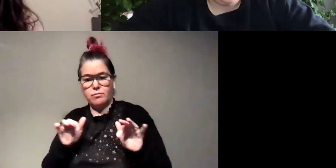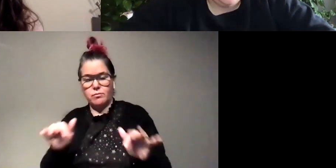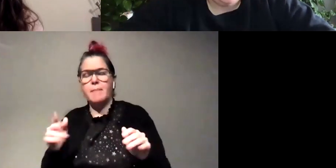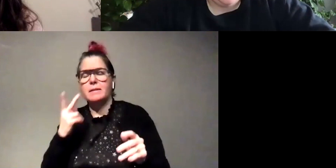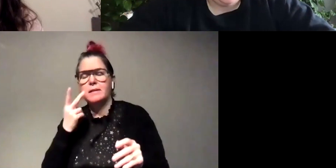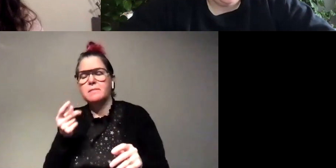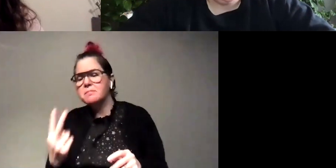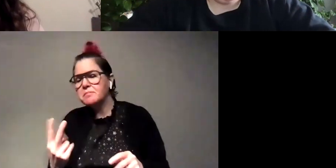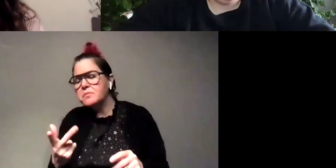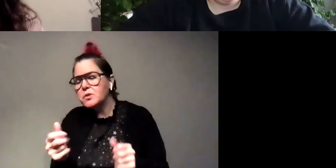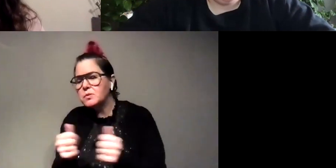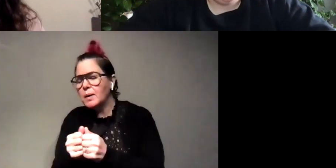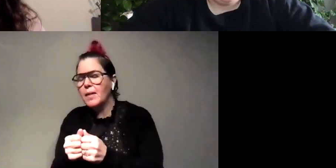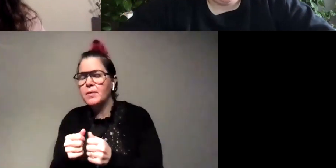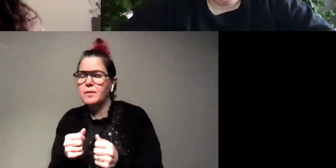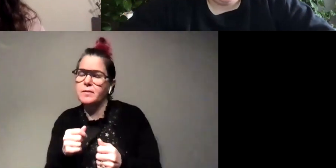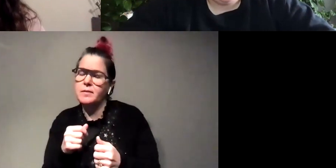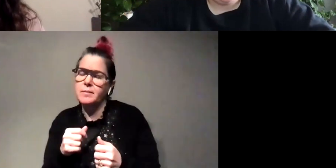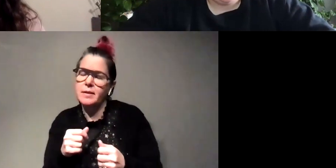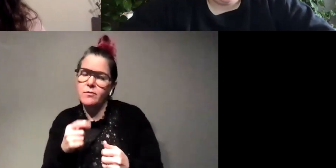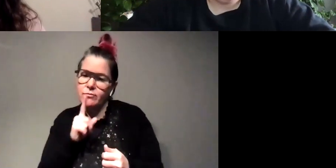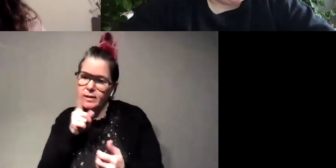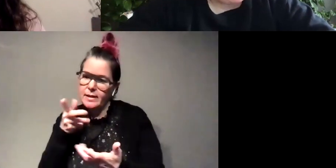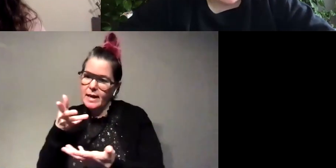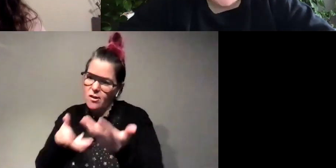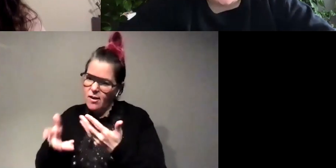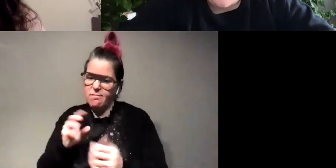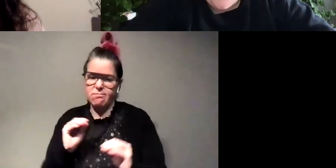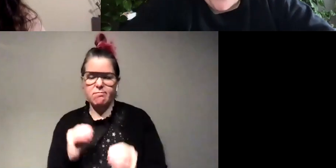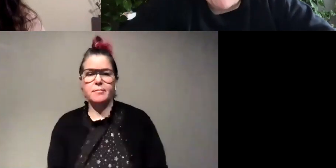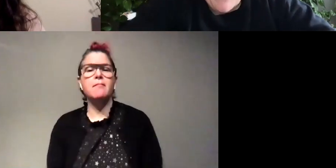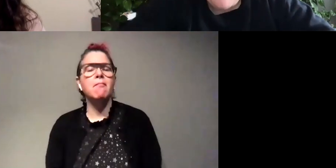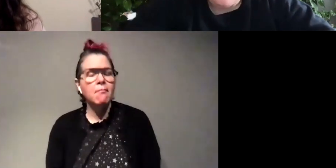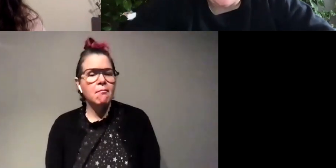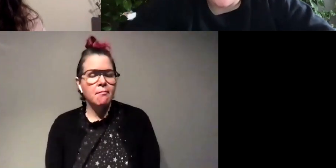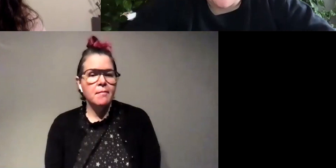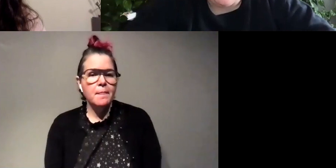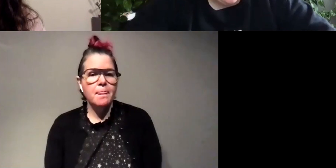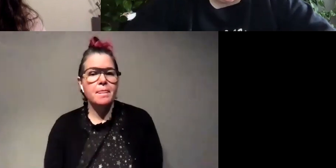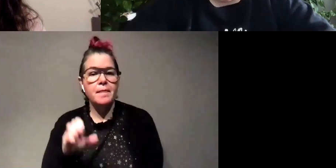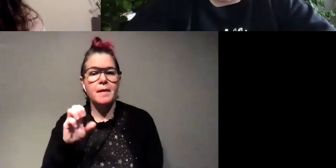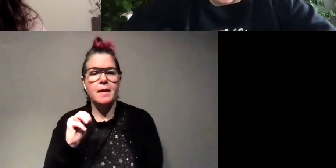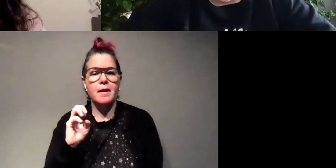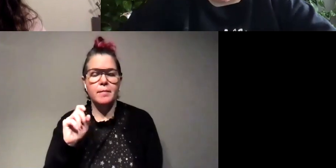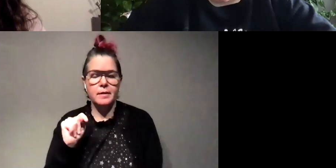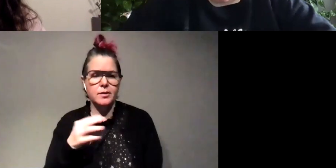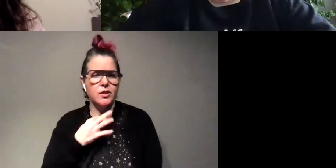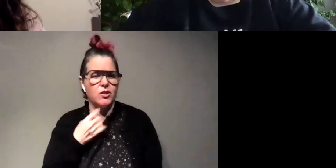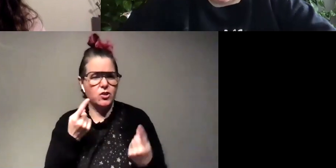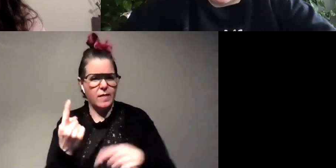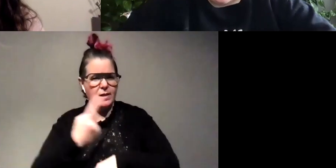couple of them together but they don't really interact with them sounds good um emmett would like to know what do they do during the day